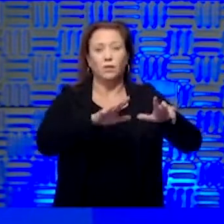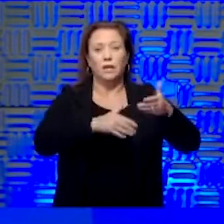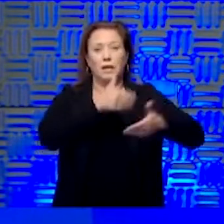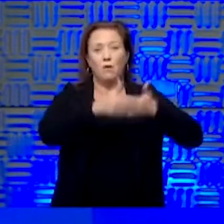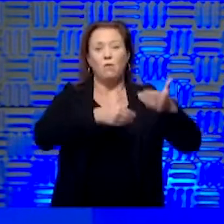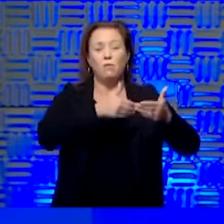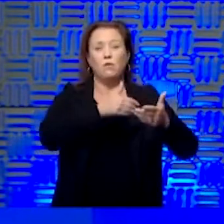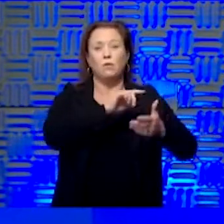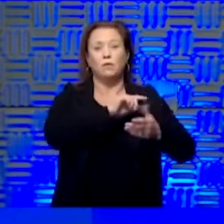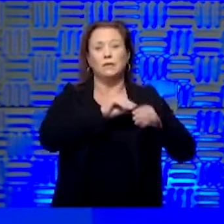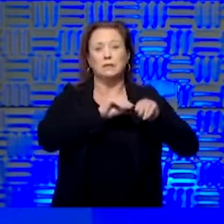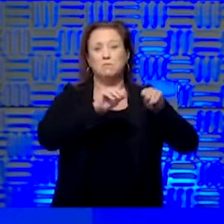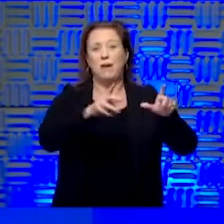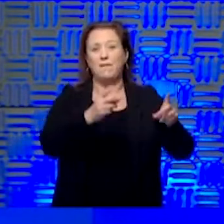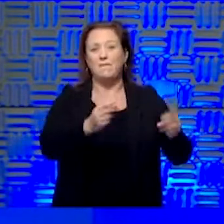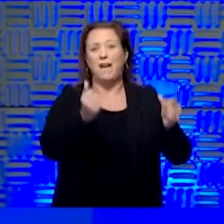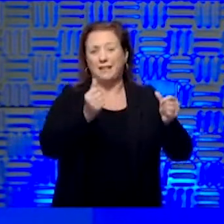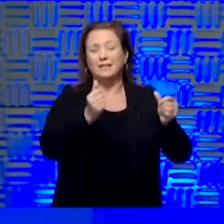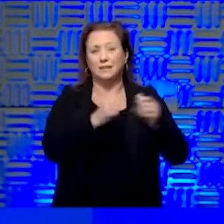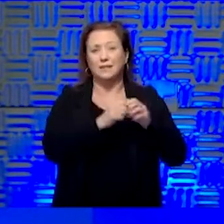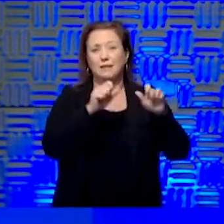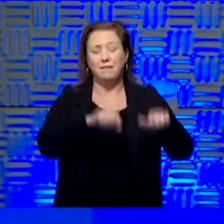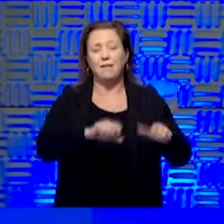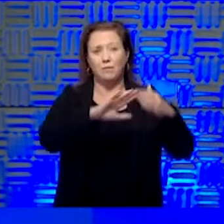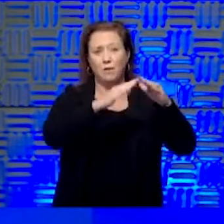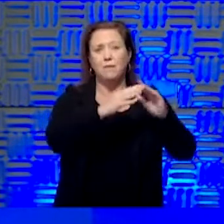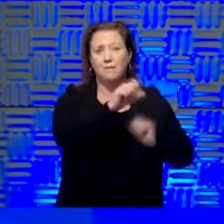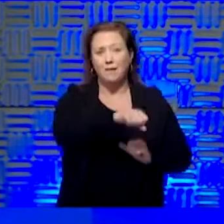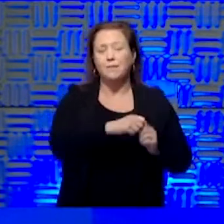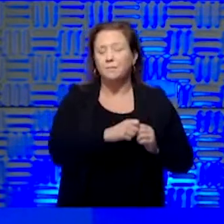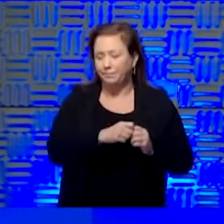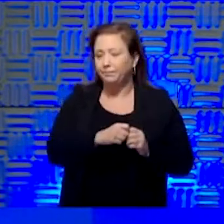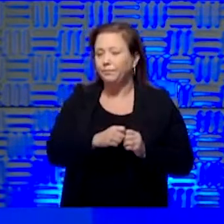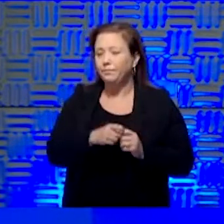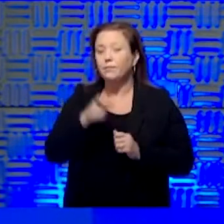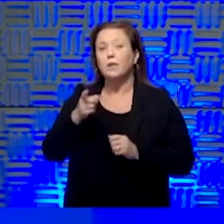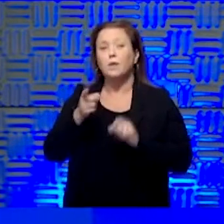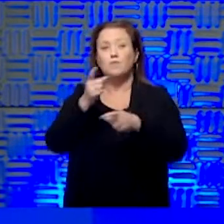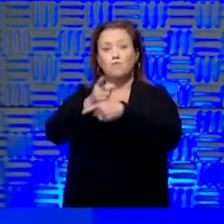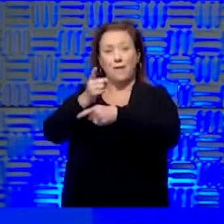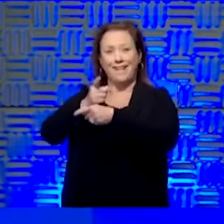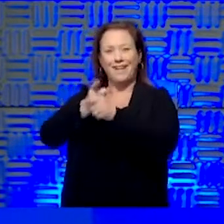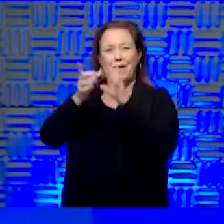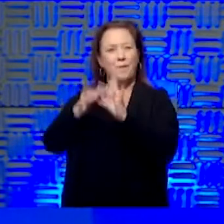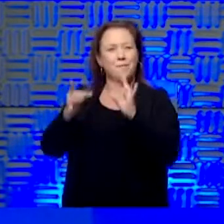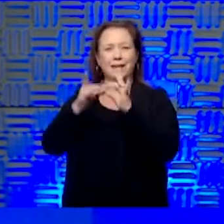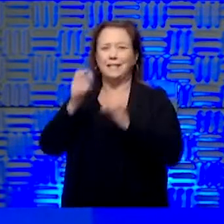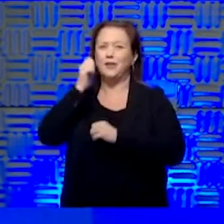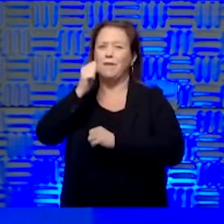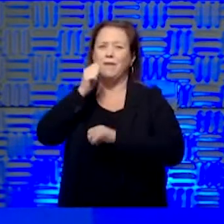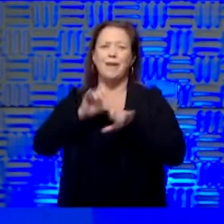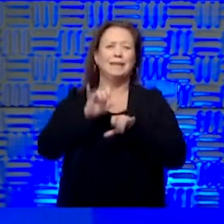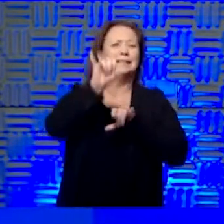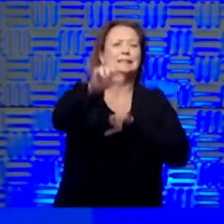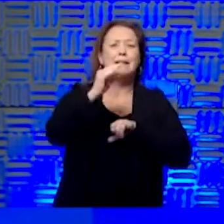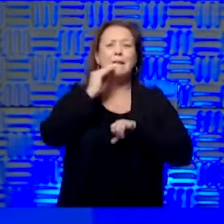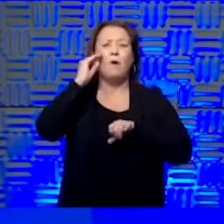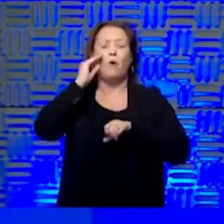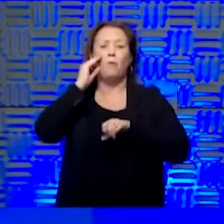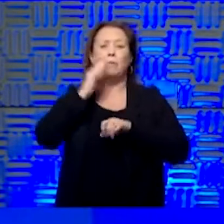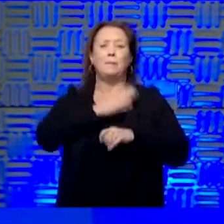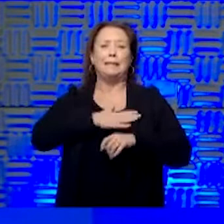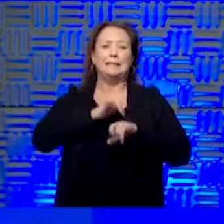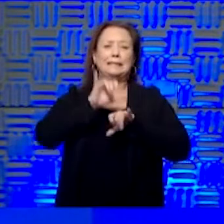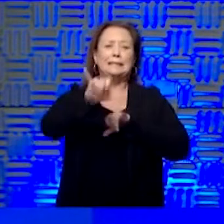members and a lot of members of that community. And, of course, that leads us to what our message is every day. Stay at home. Stay